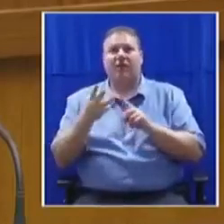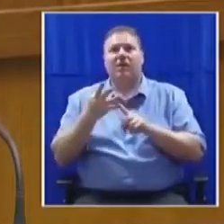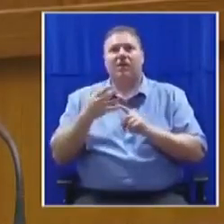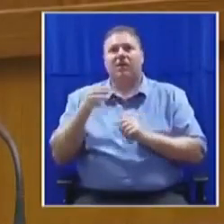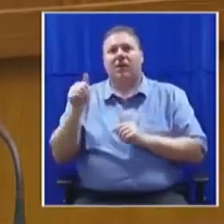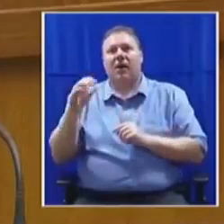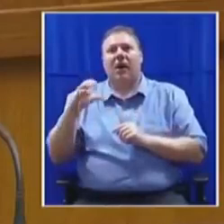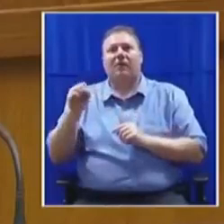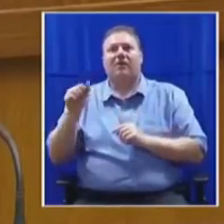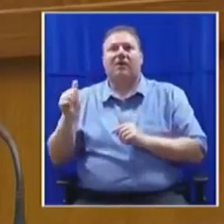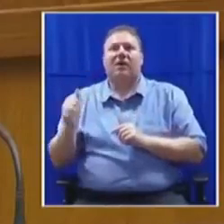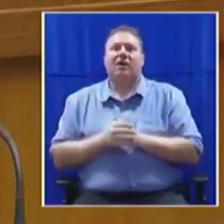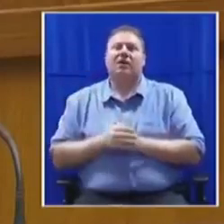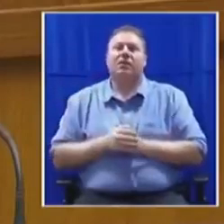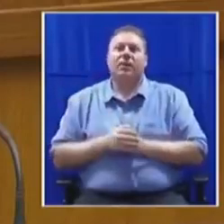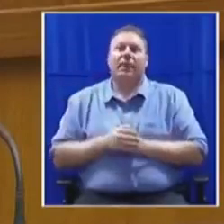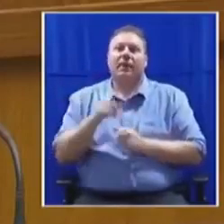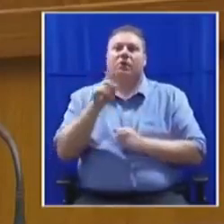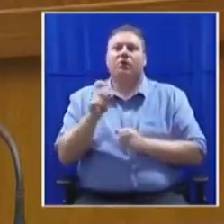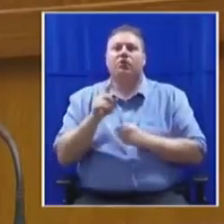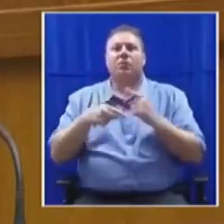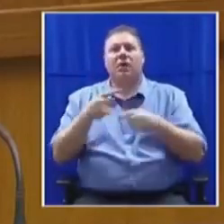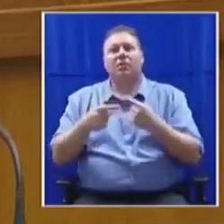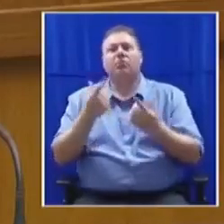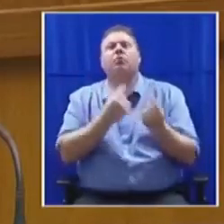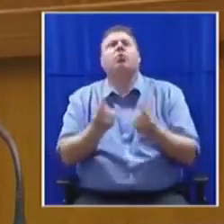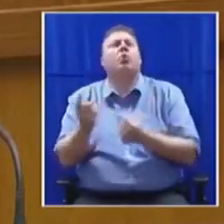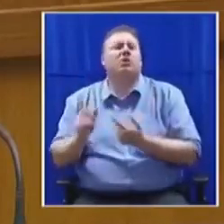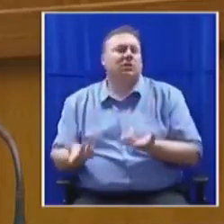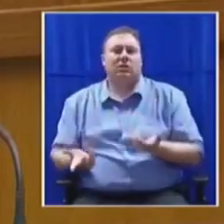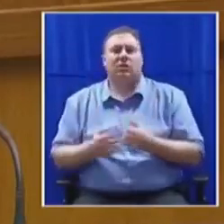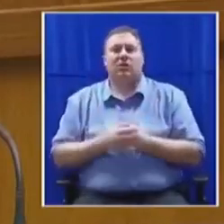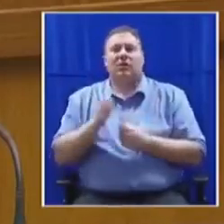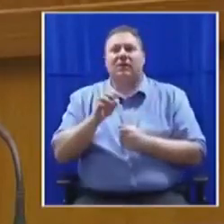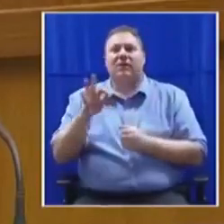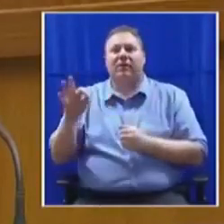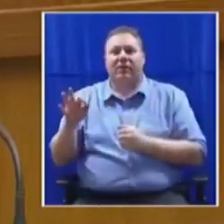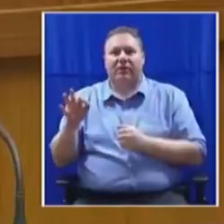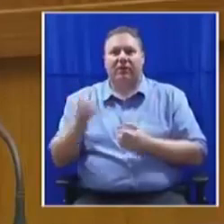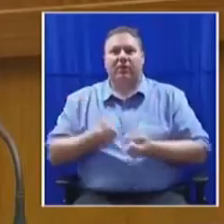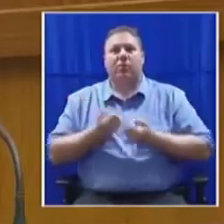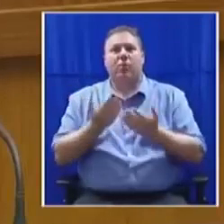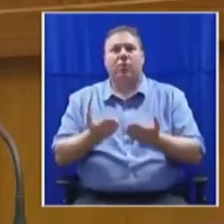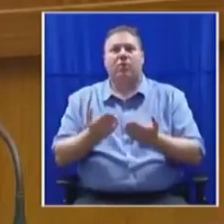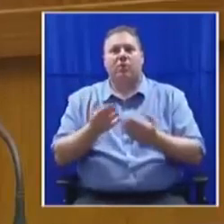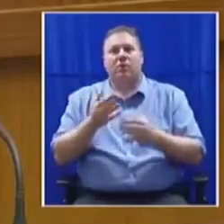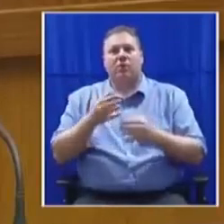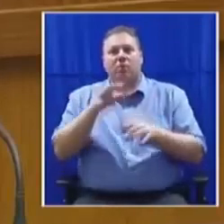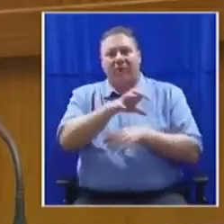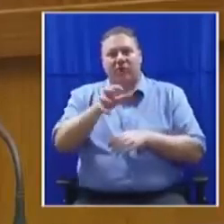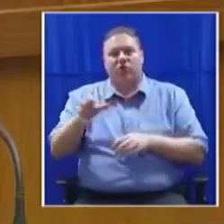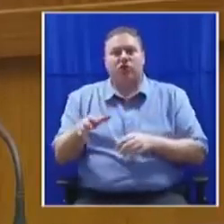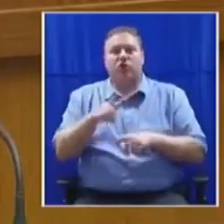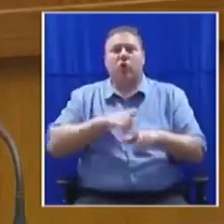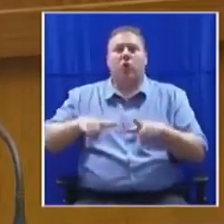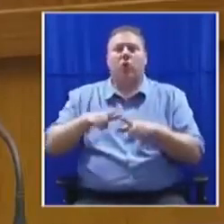The question then becomes what is to be done. As the EFF, we propose that provincial and local government and